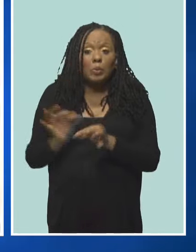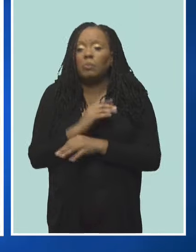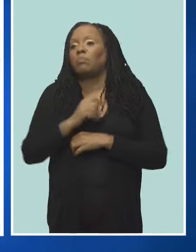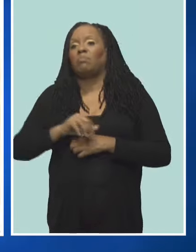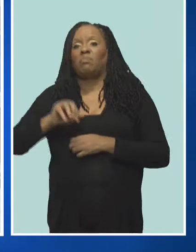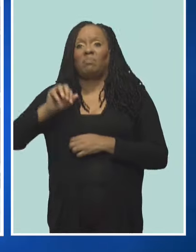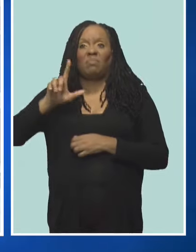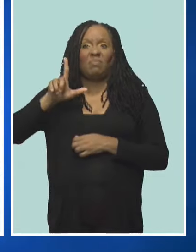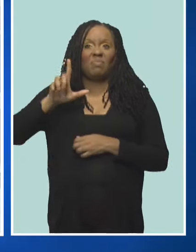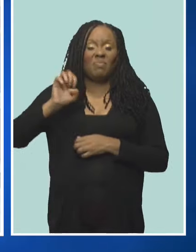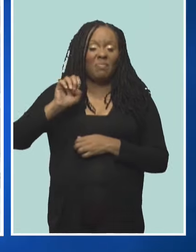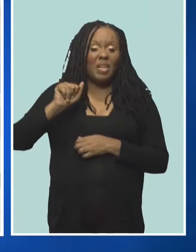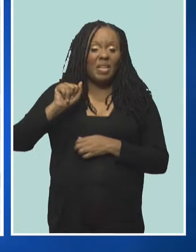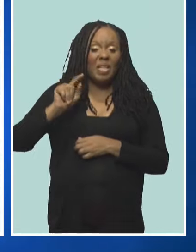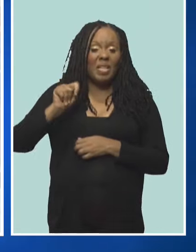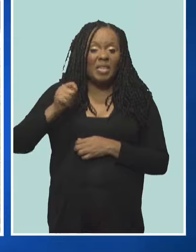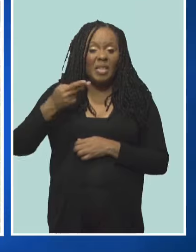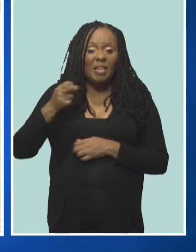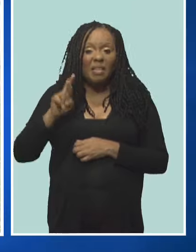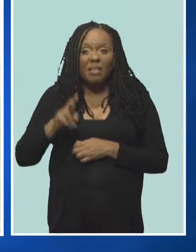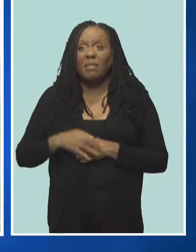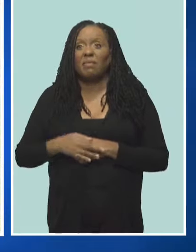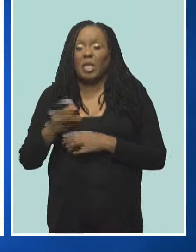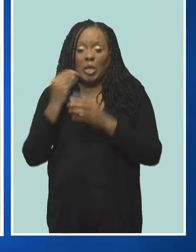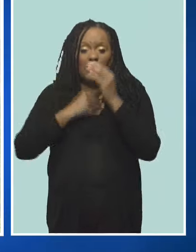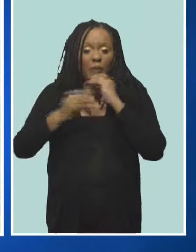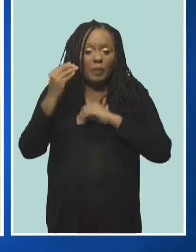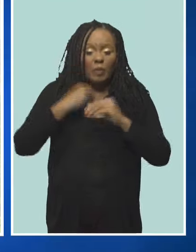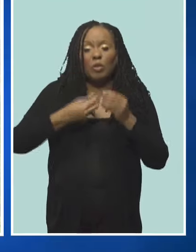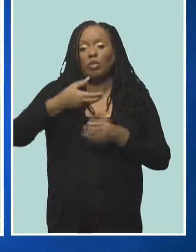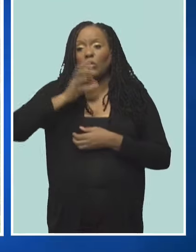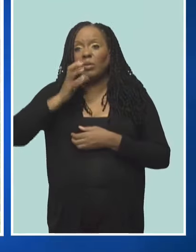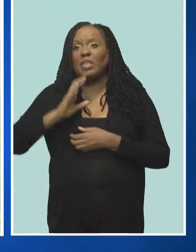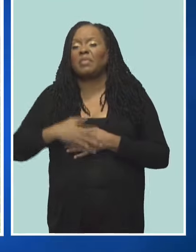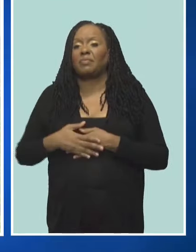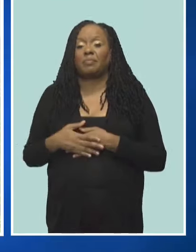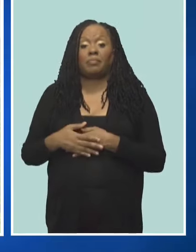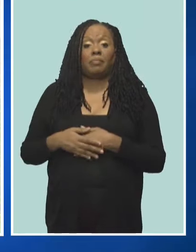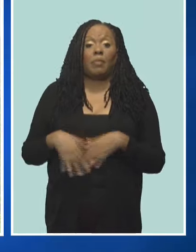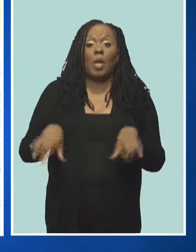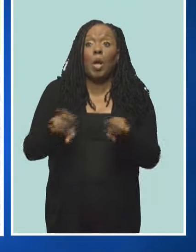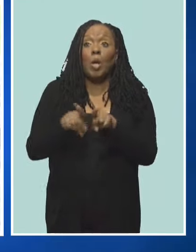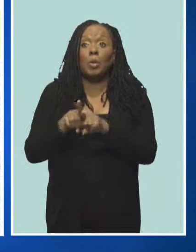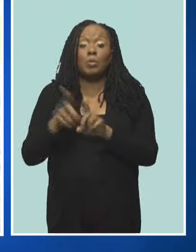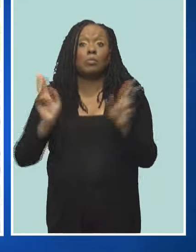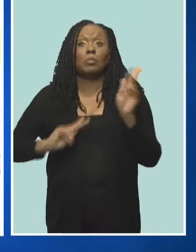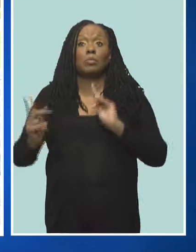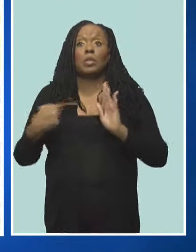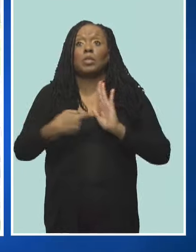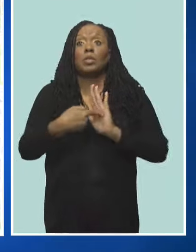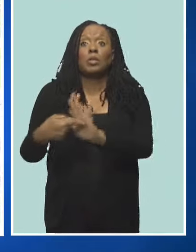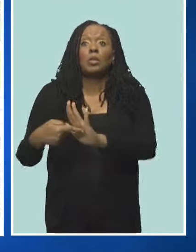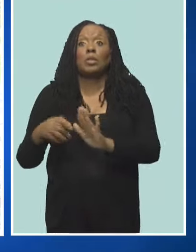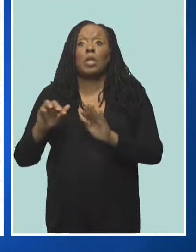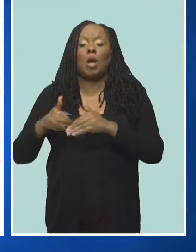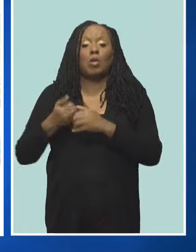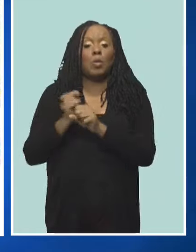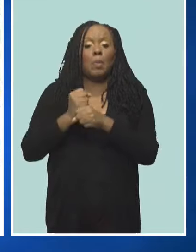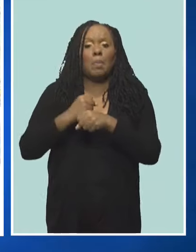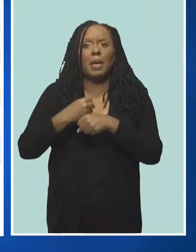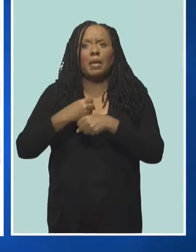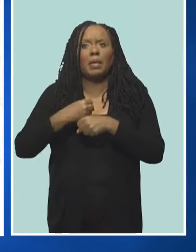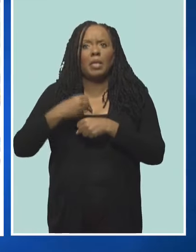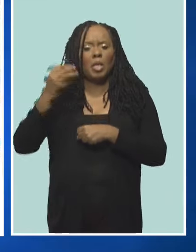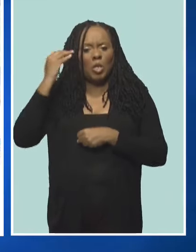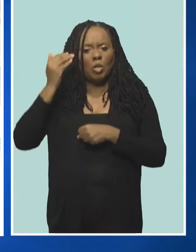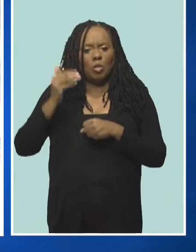and of course, food and beverages. We also have demonstrations of various craft areas. So we have pottery on, we